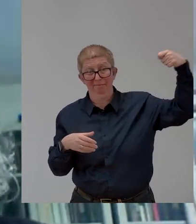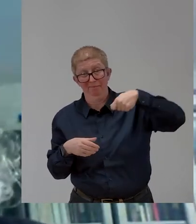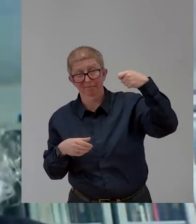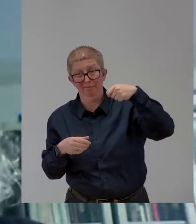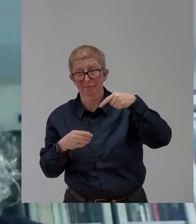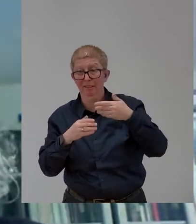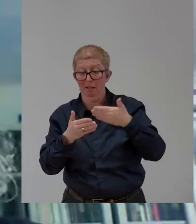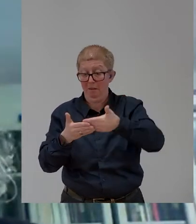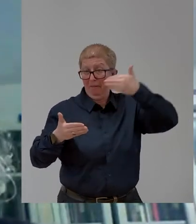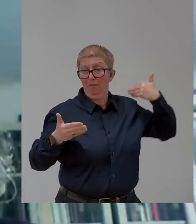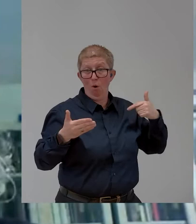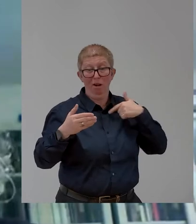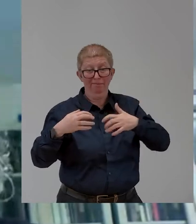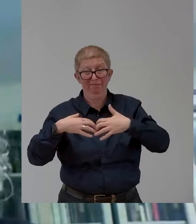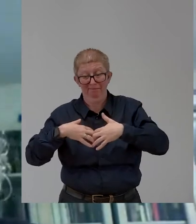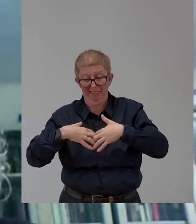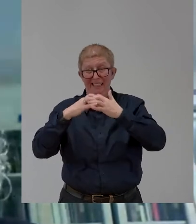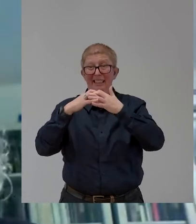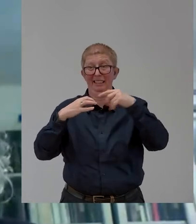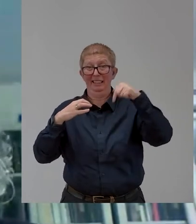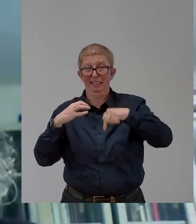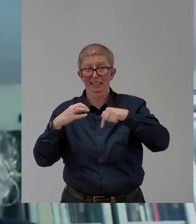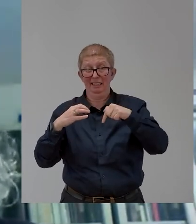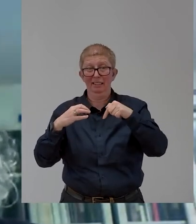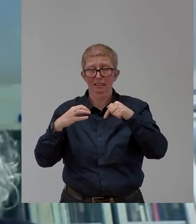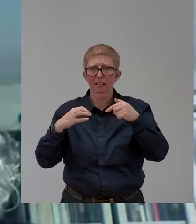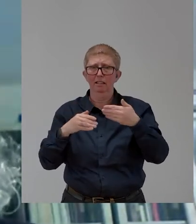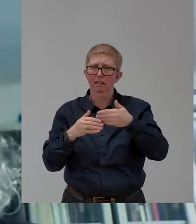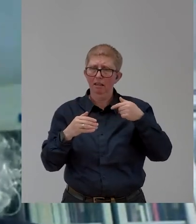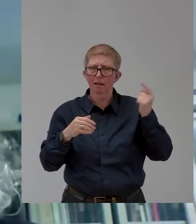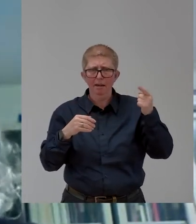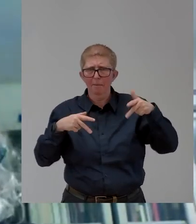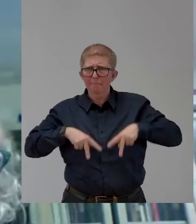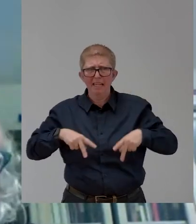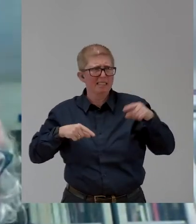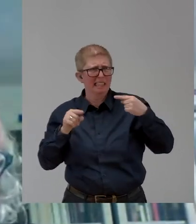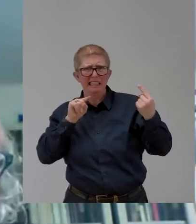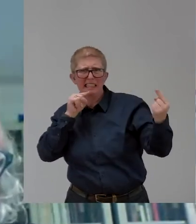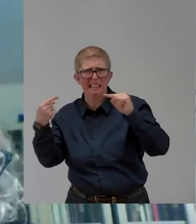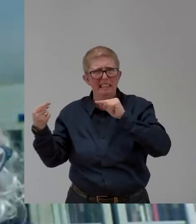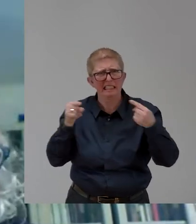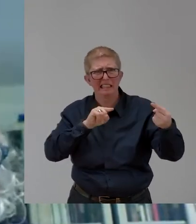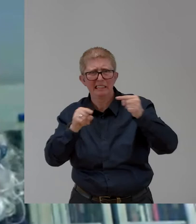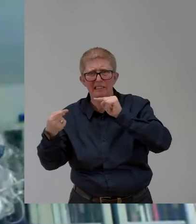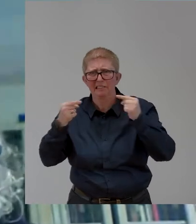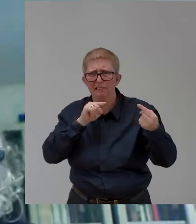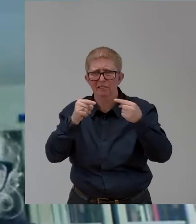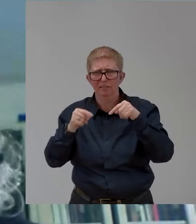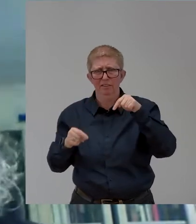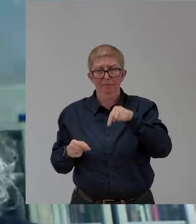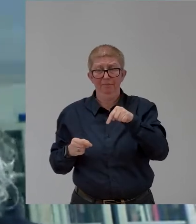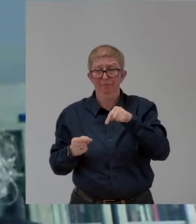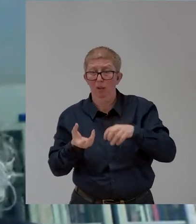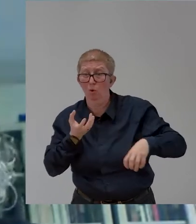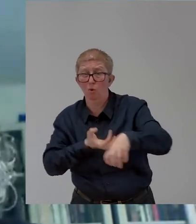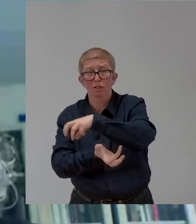discussion and the head of the Federation was basically saying that the crisis had increased this focus on, yeah,